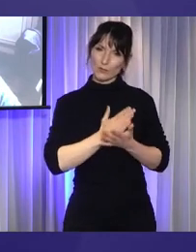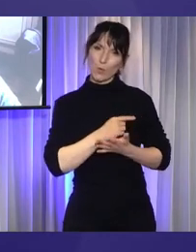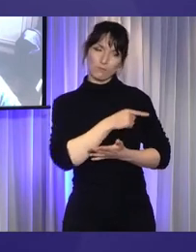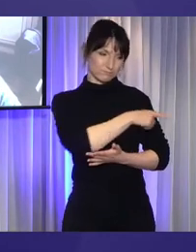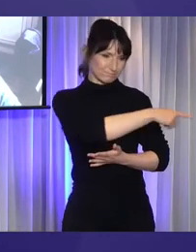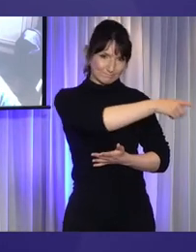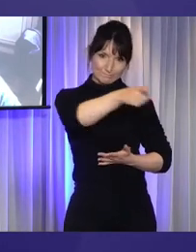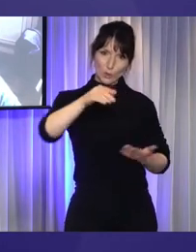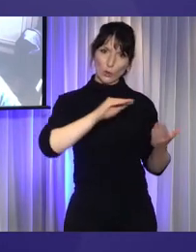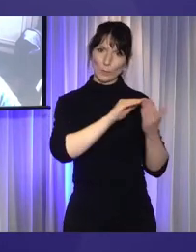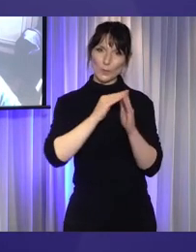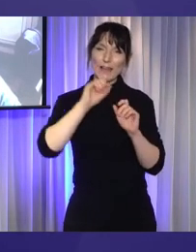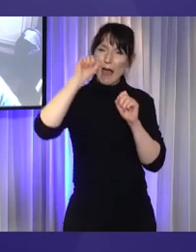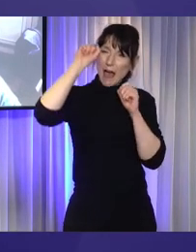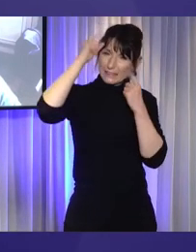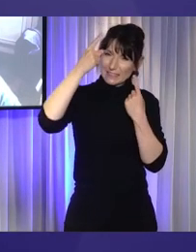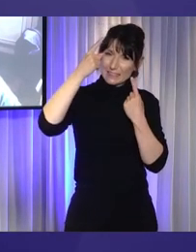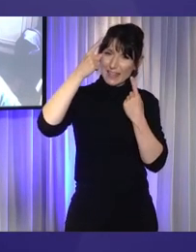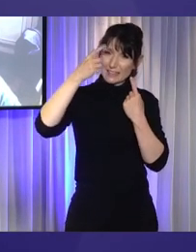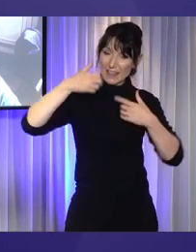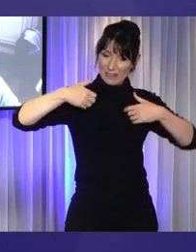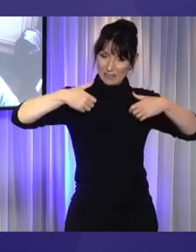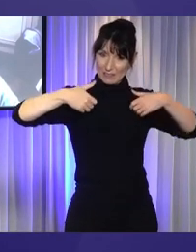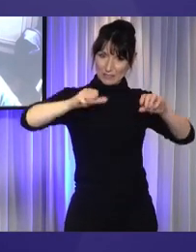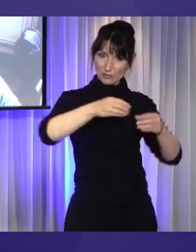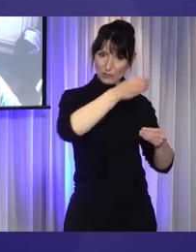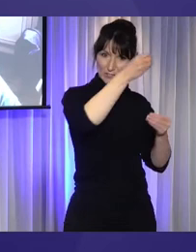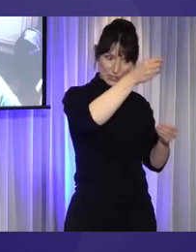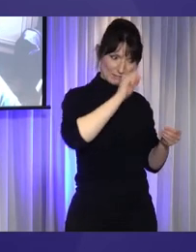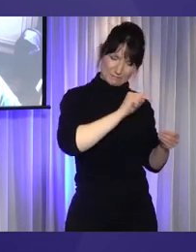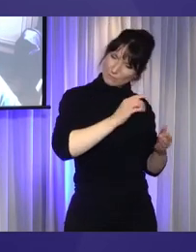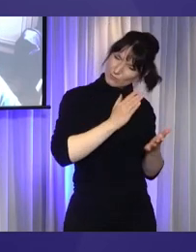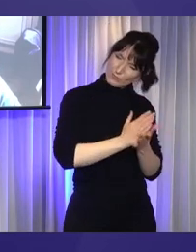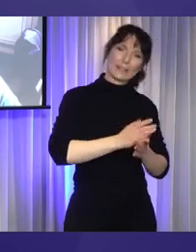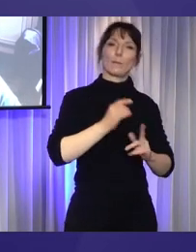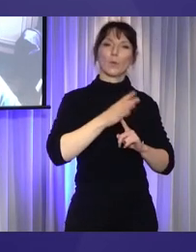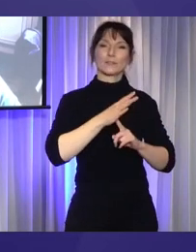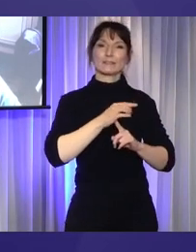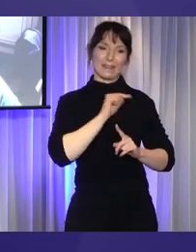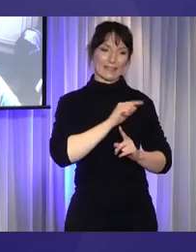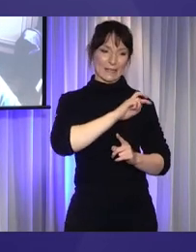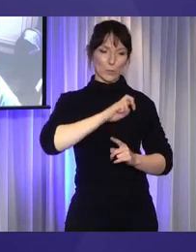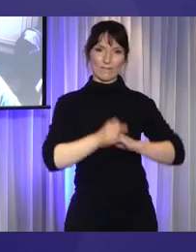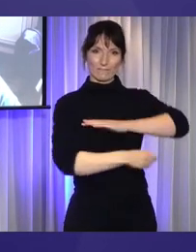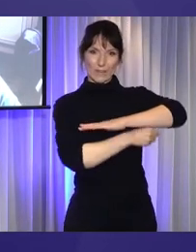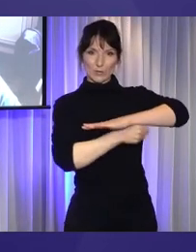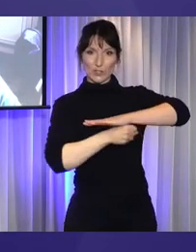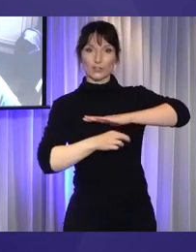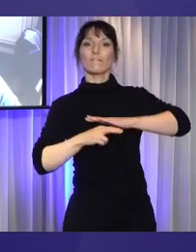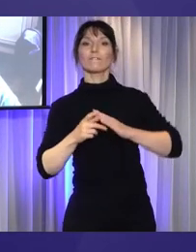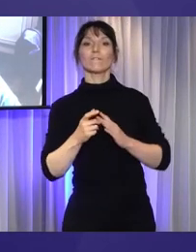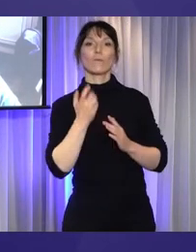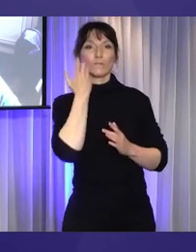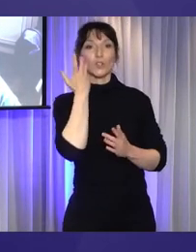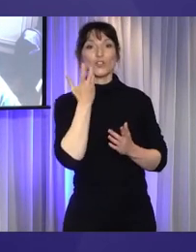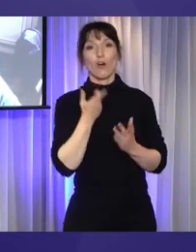the importance of the strategy as the foundation for the future of the NDIS. Thank